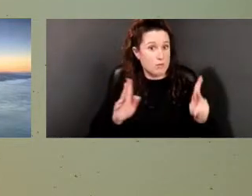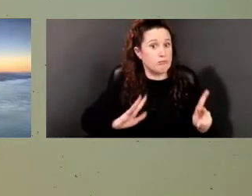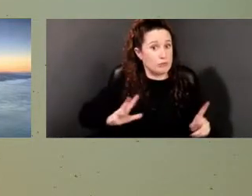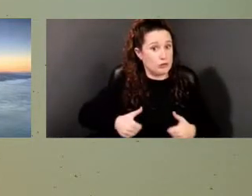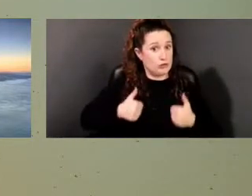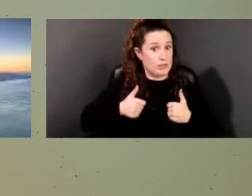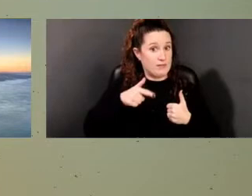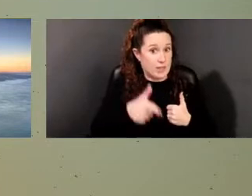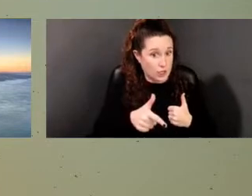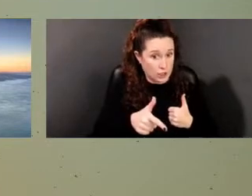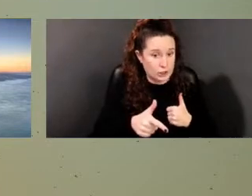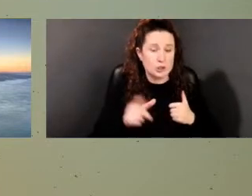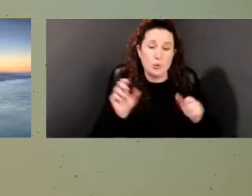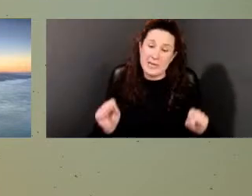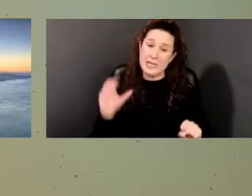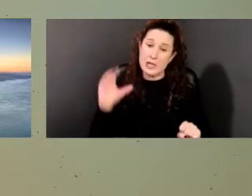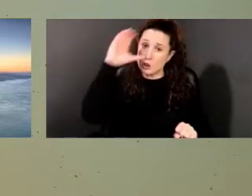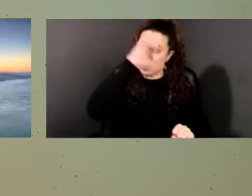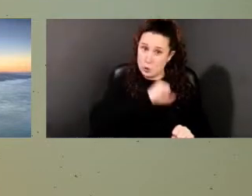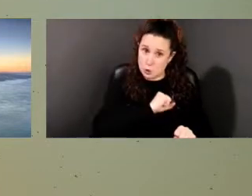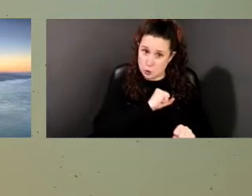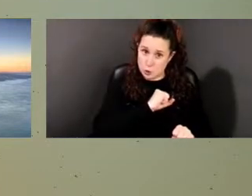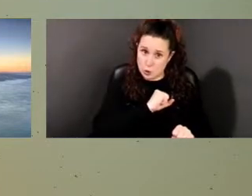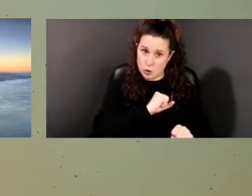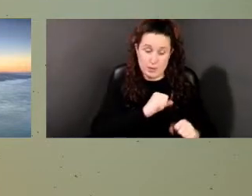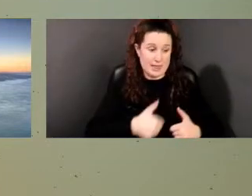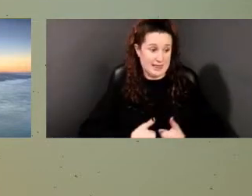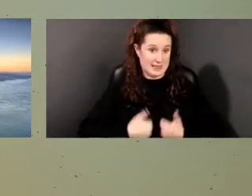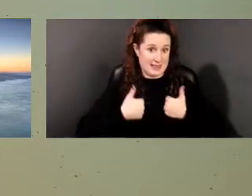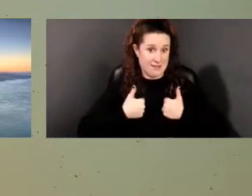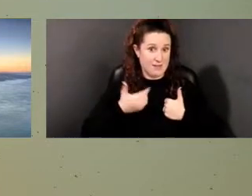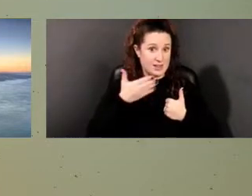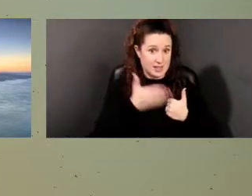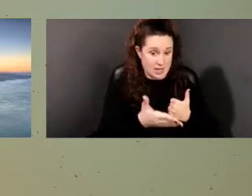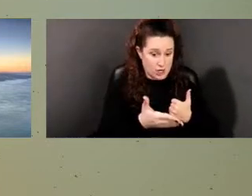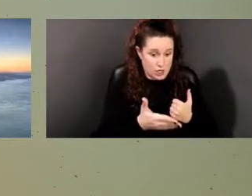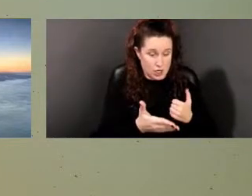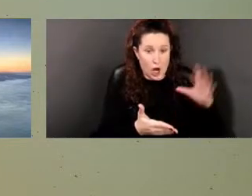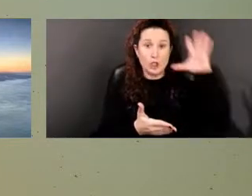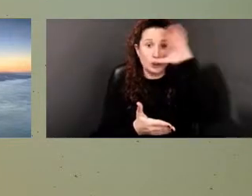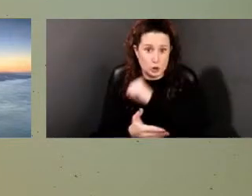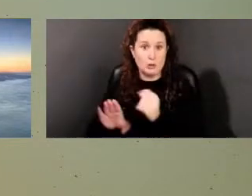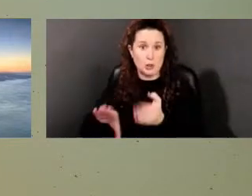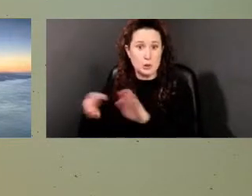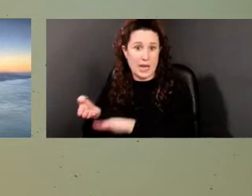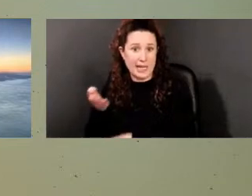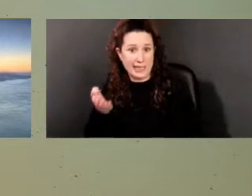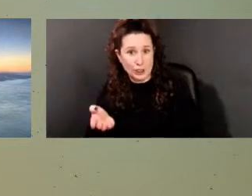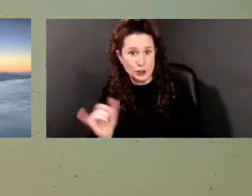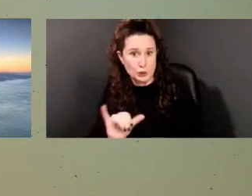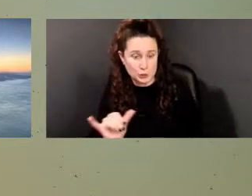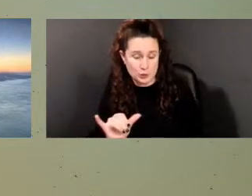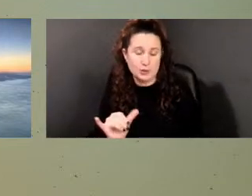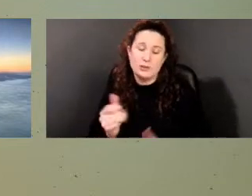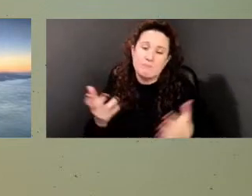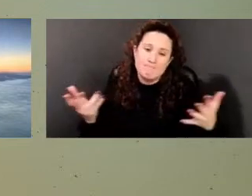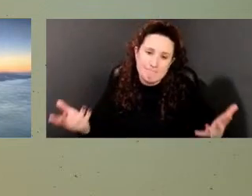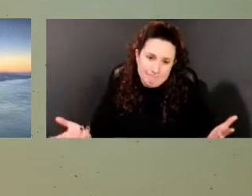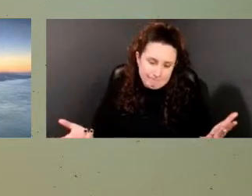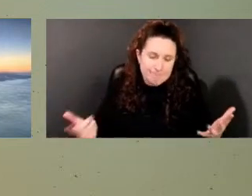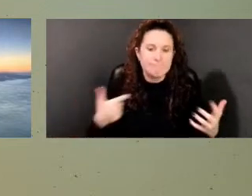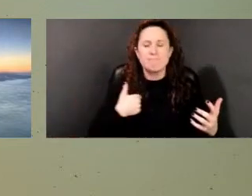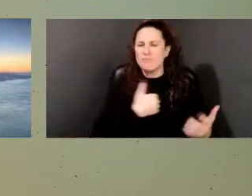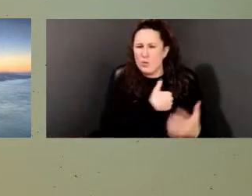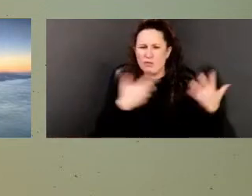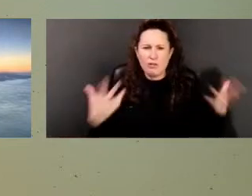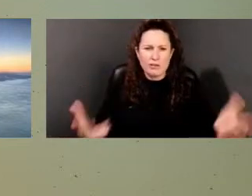if you live there, um, you possibly died there. Um, but I think there's something to be said. And we've talked about this, that this